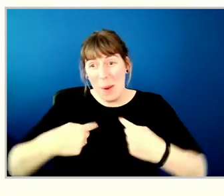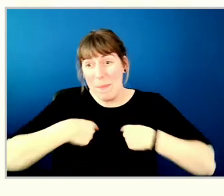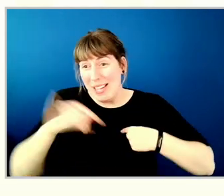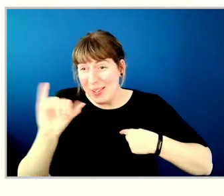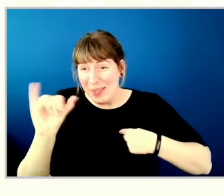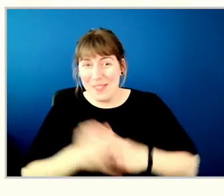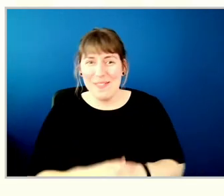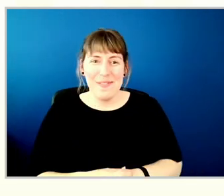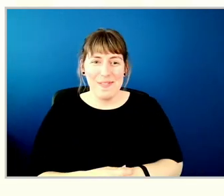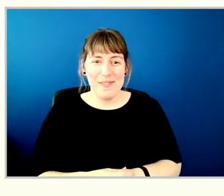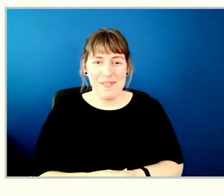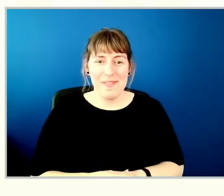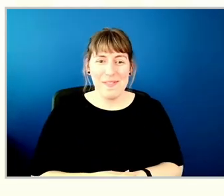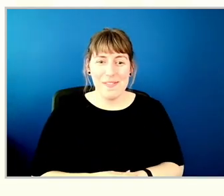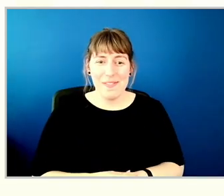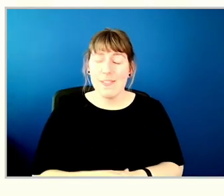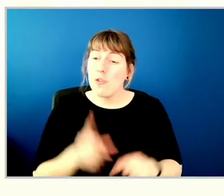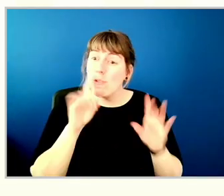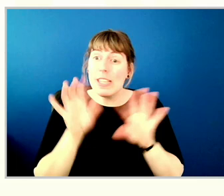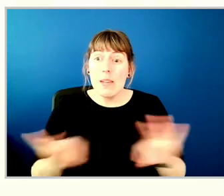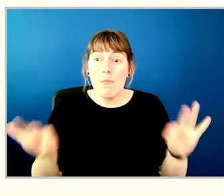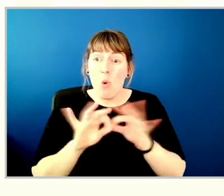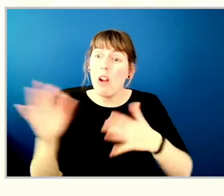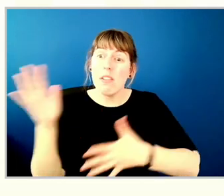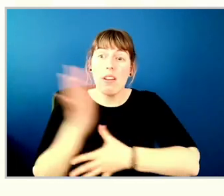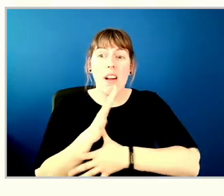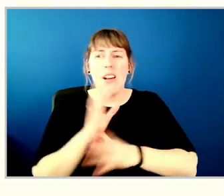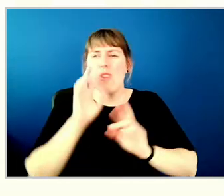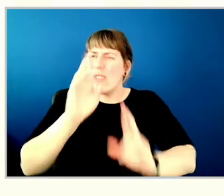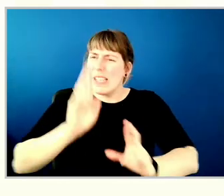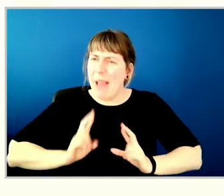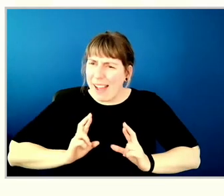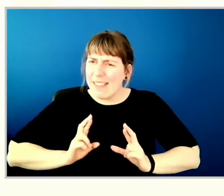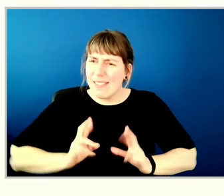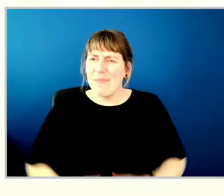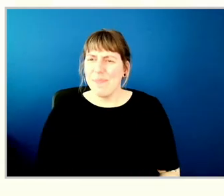And what's important is they treat people with respect.